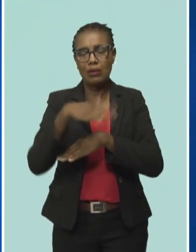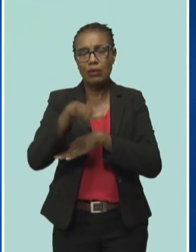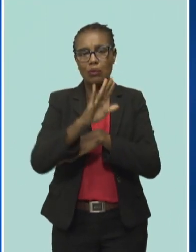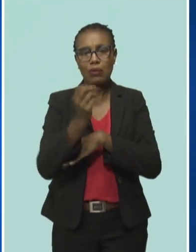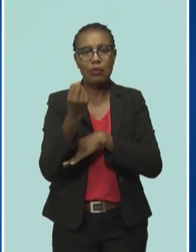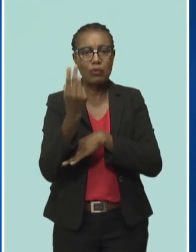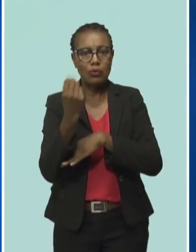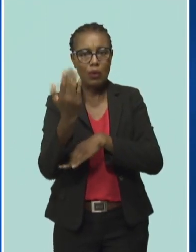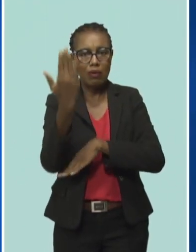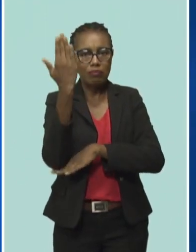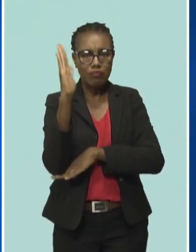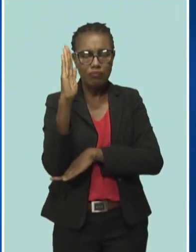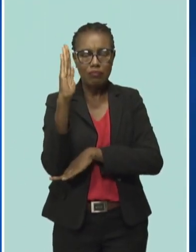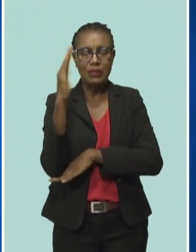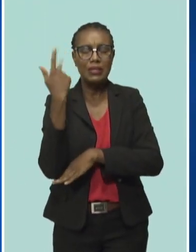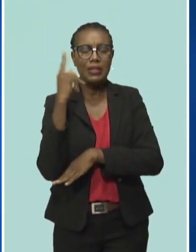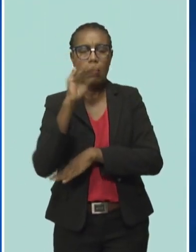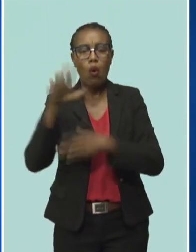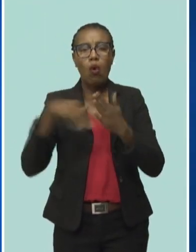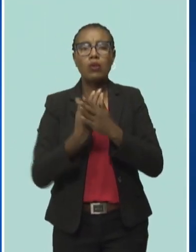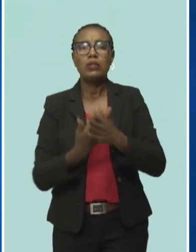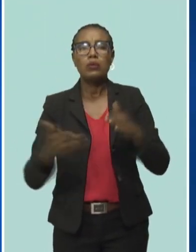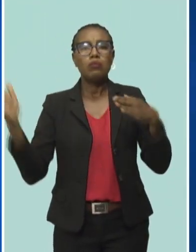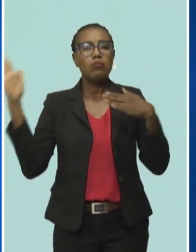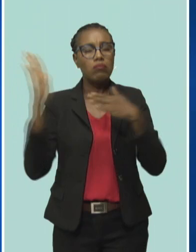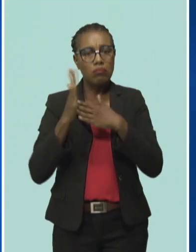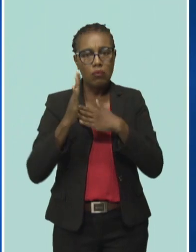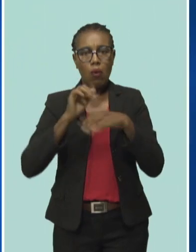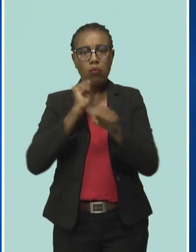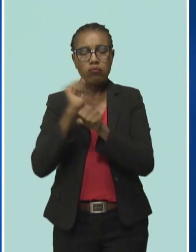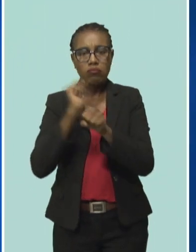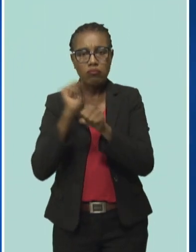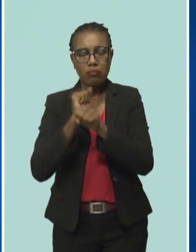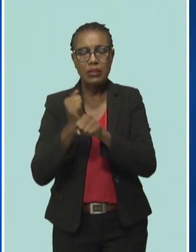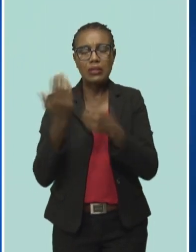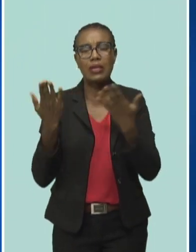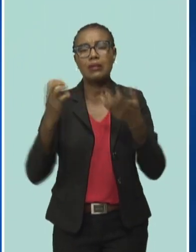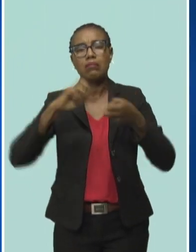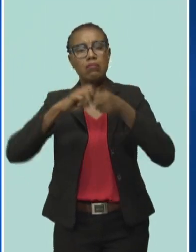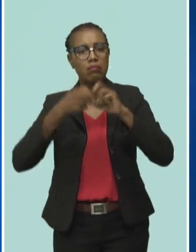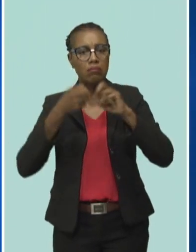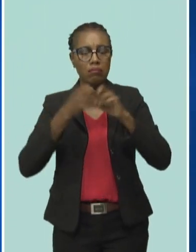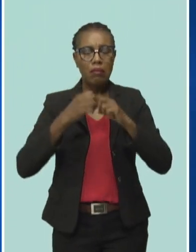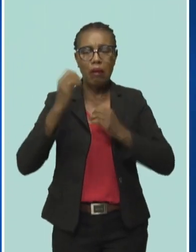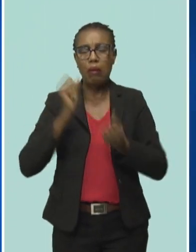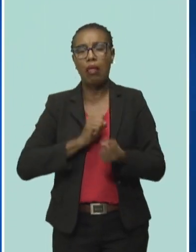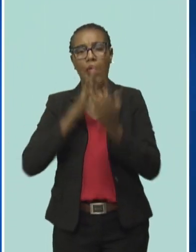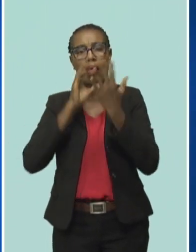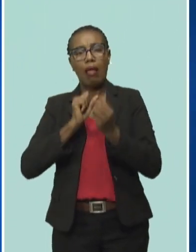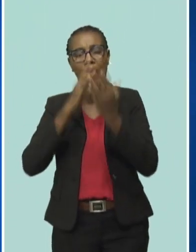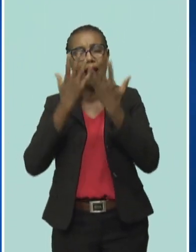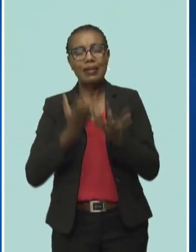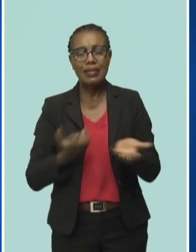is when those systems are at maximum and so that created some challenges for us in restoring.